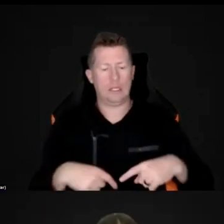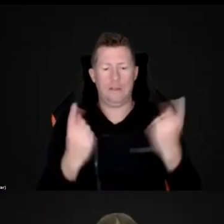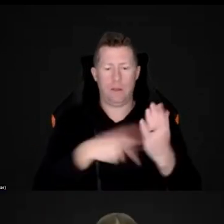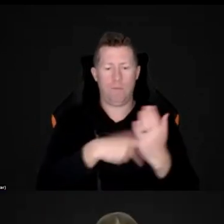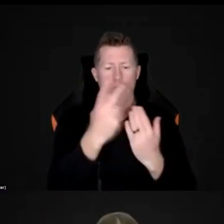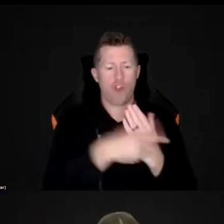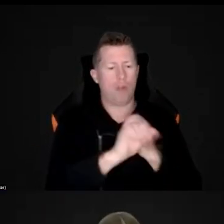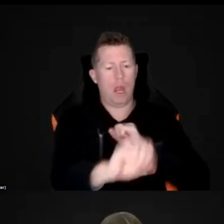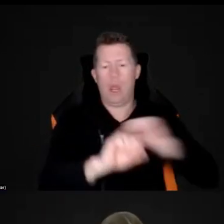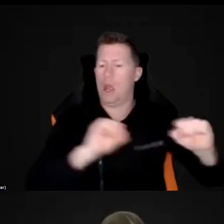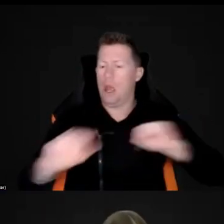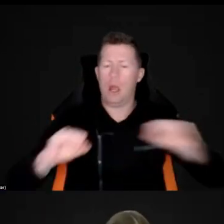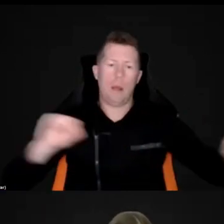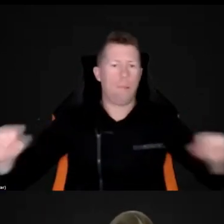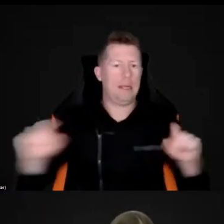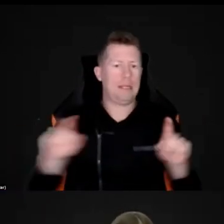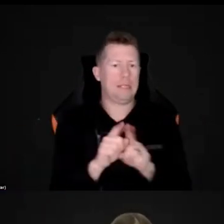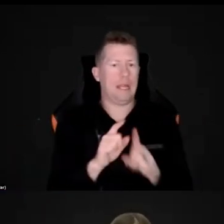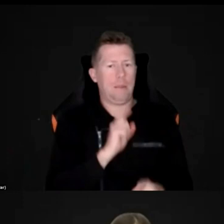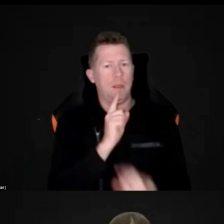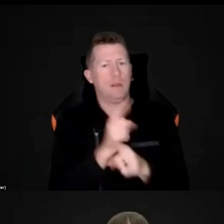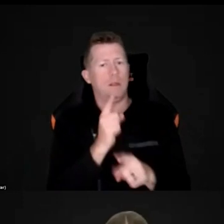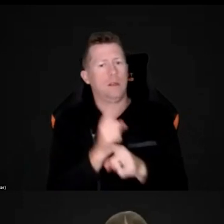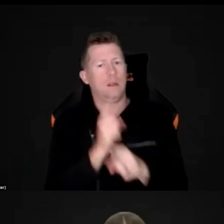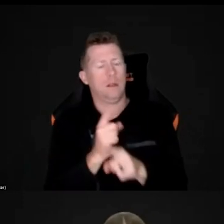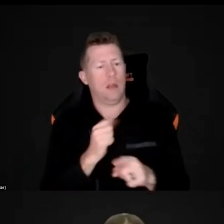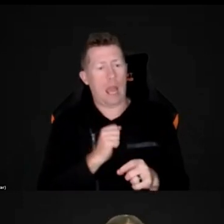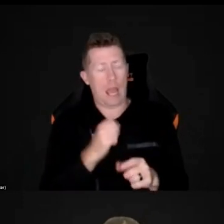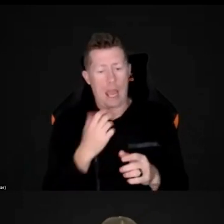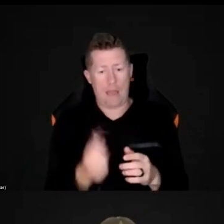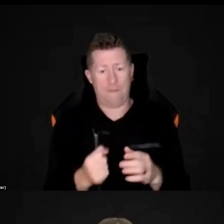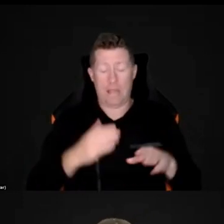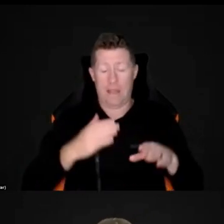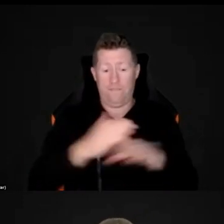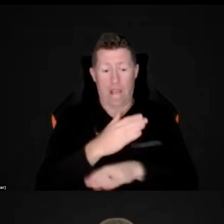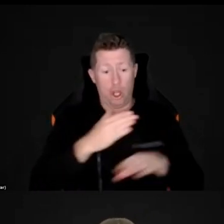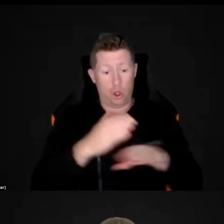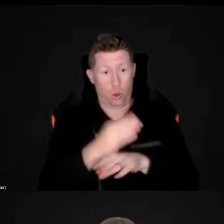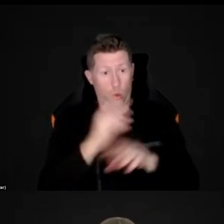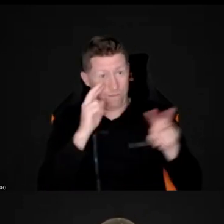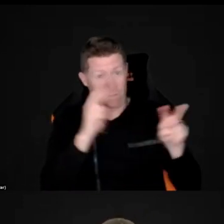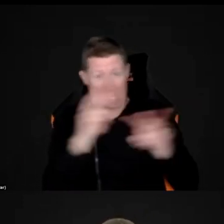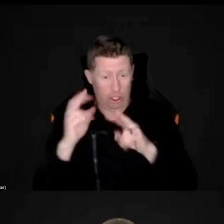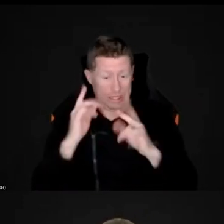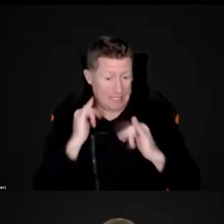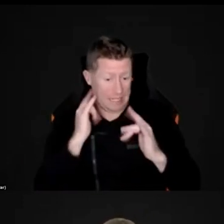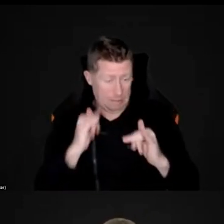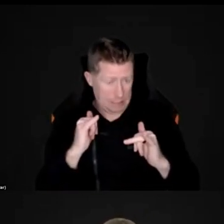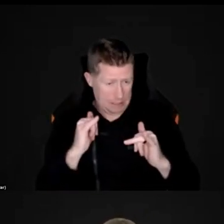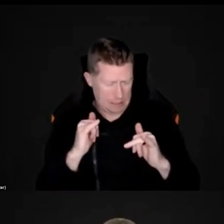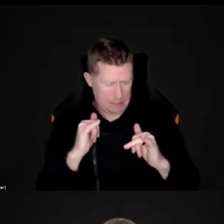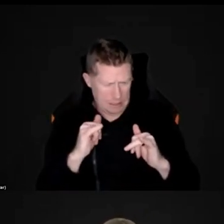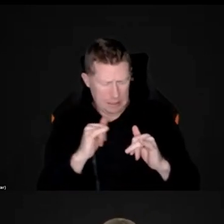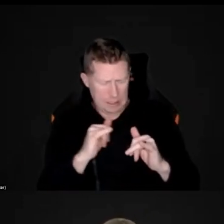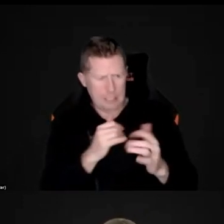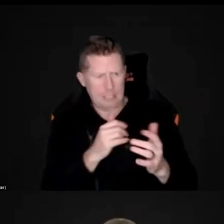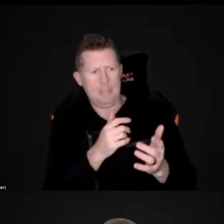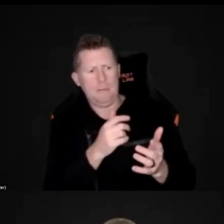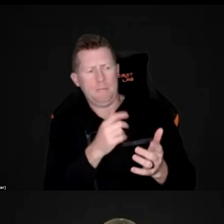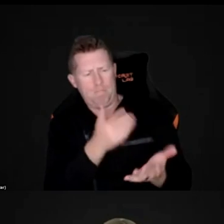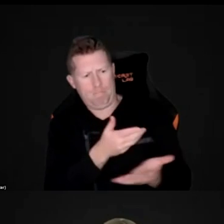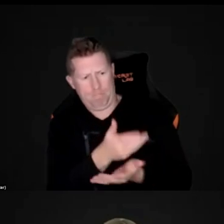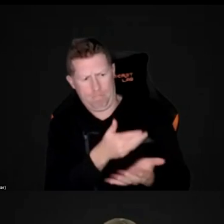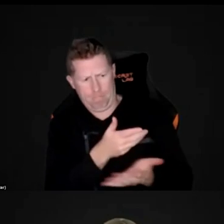I said, in my presentation, I do a functional vision assessment, and then extract that information, talk to the families about